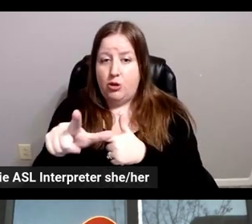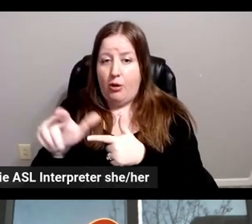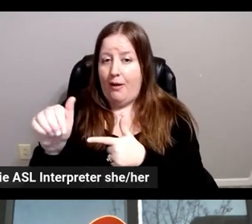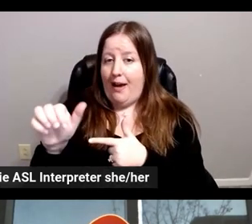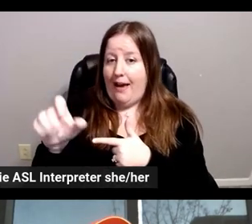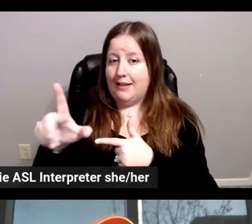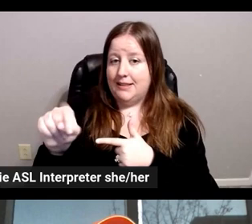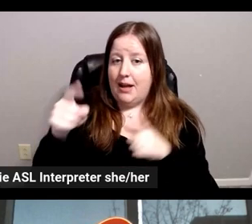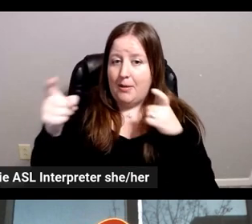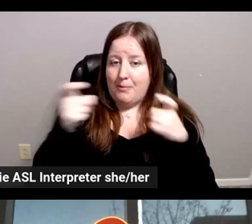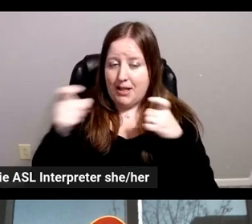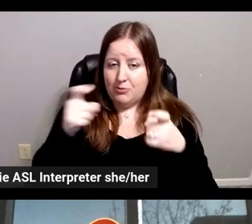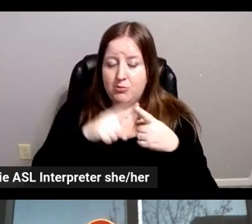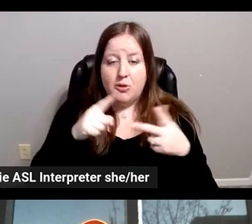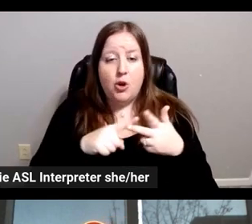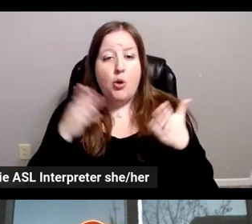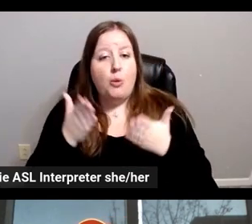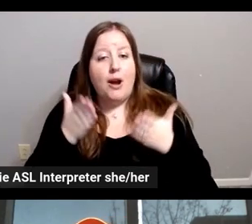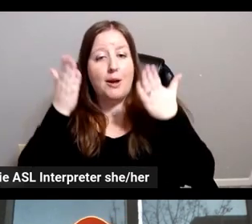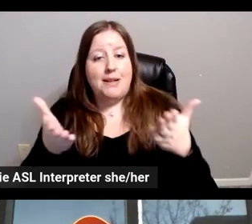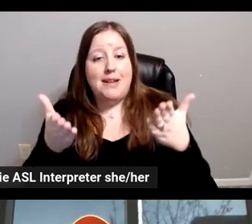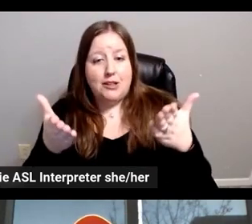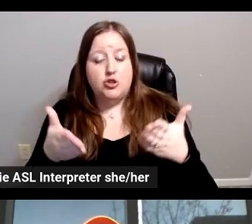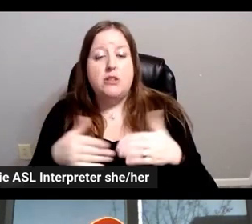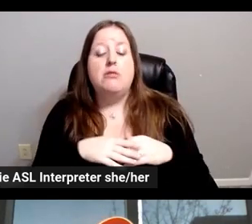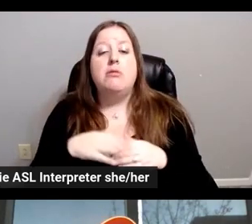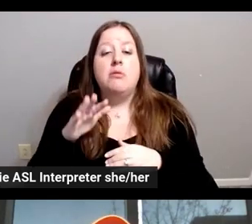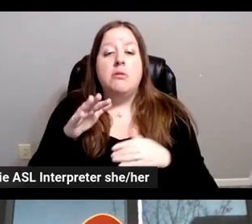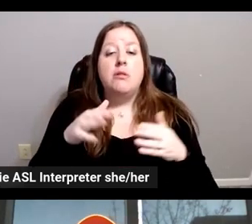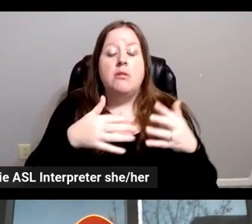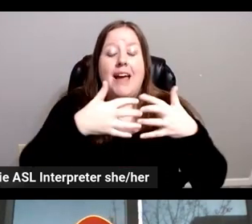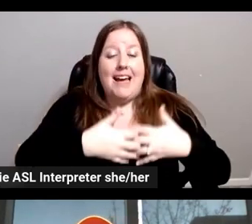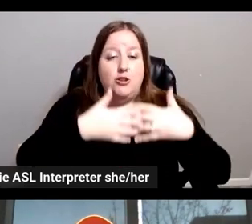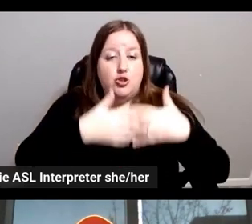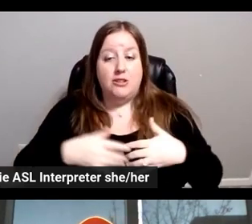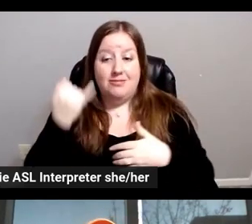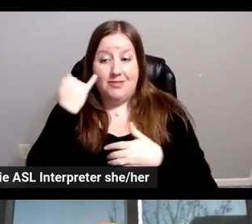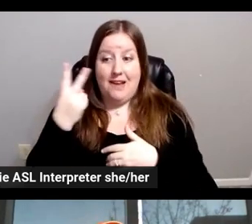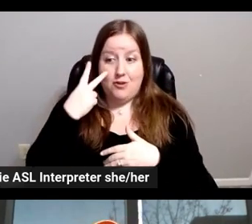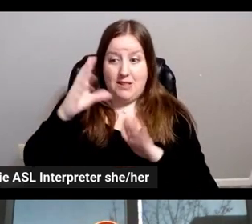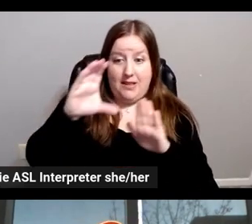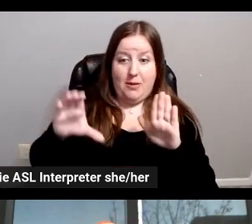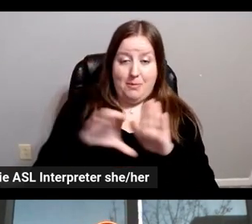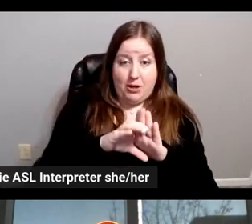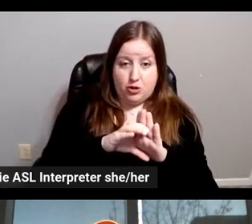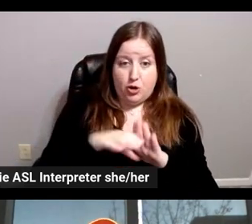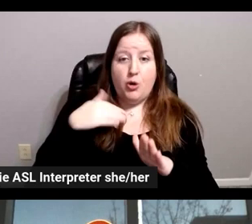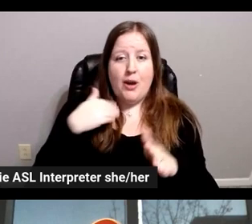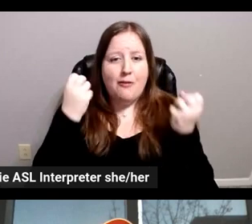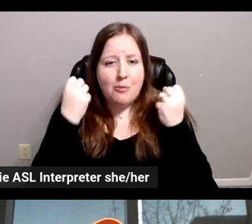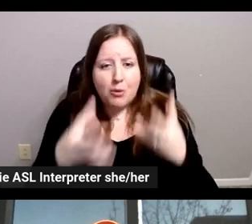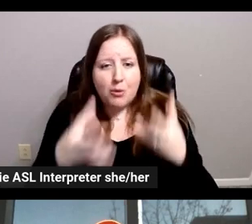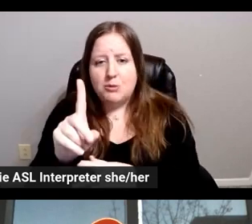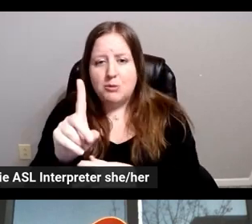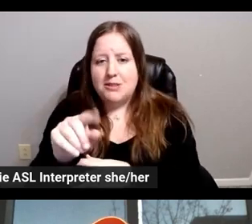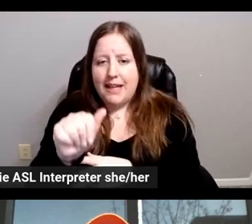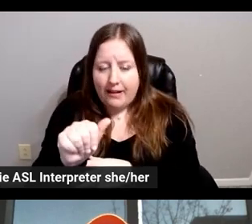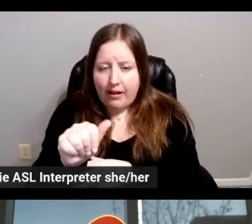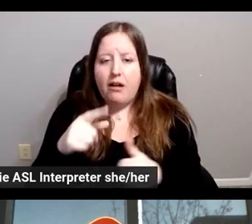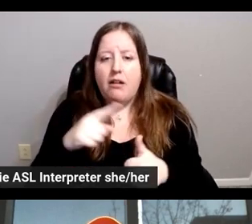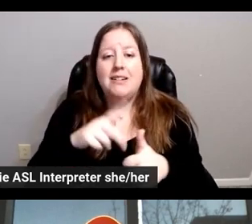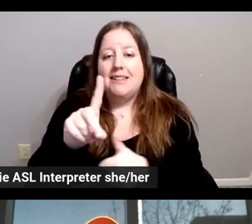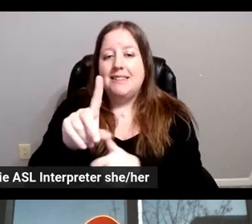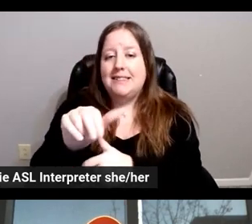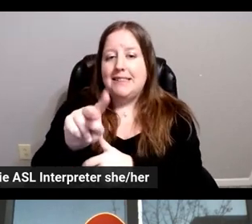recommendation engines. And if you look at the picture in the video, you have multiple data stores, you have DynamoDB as a